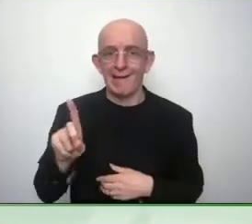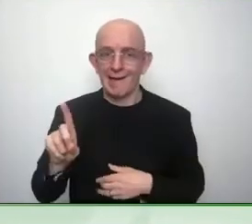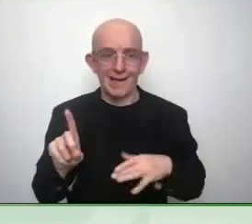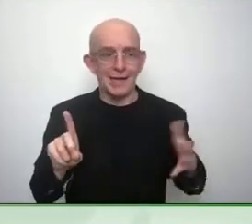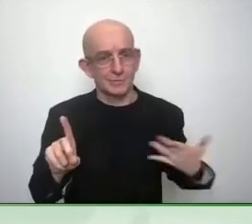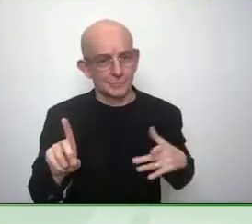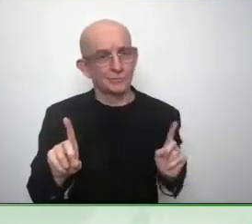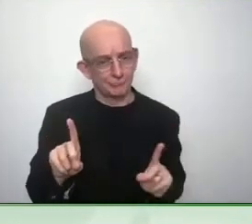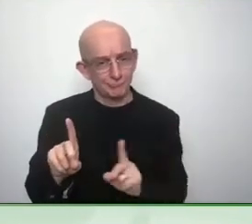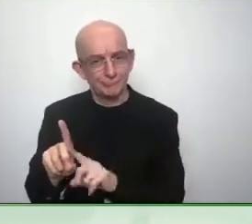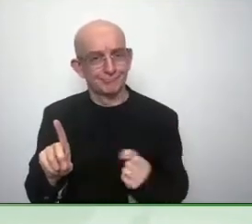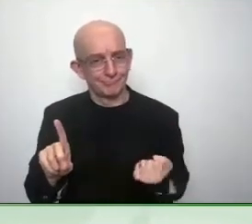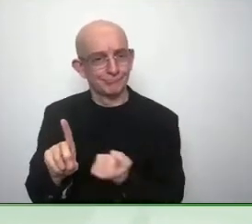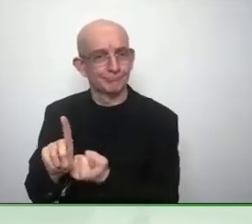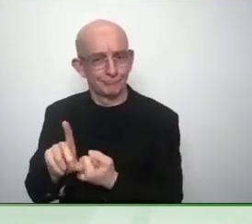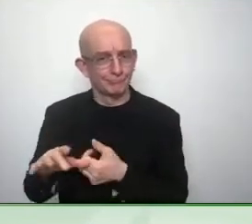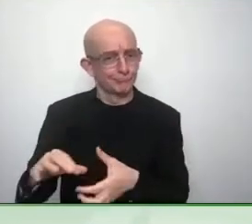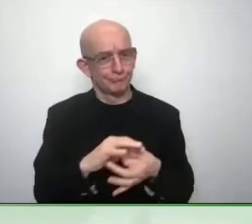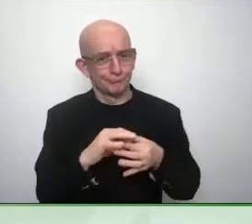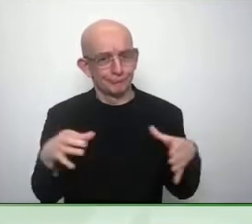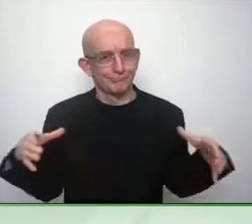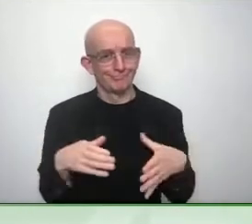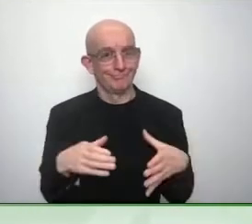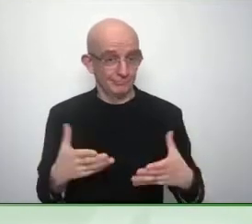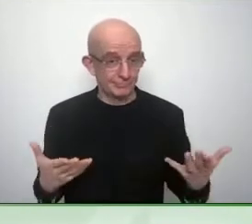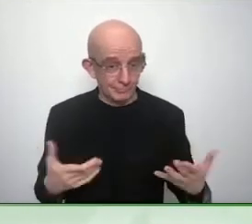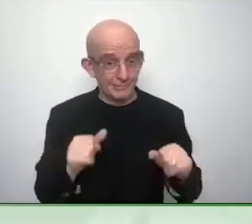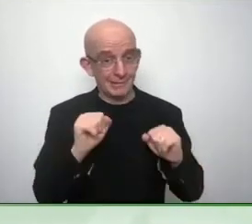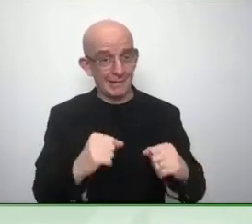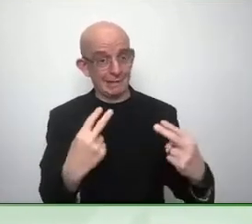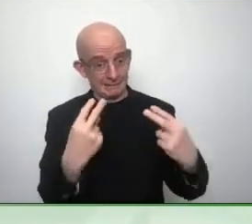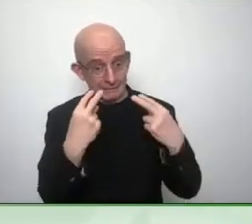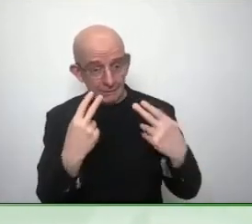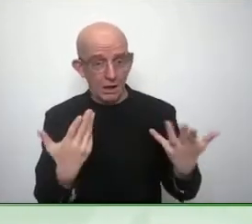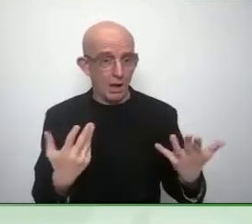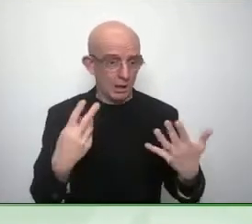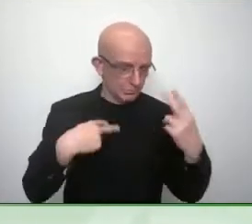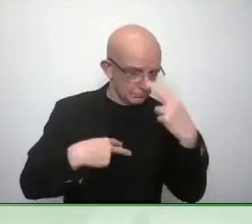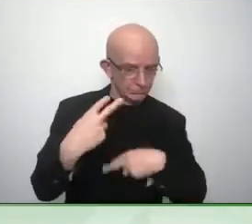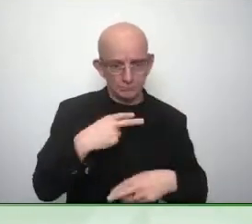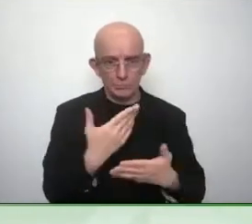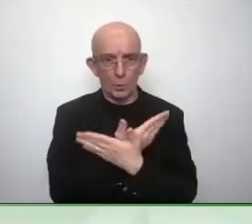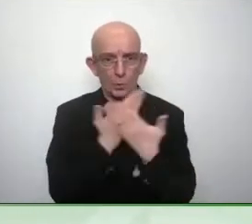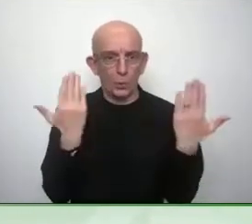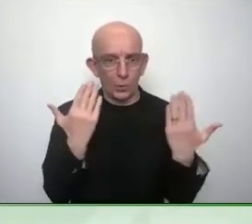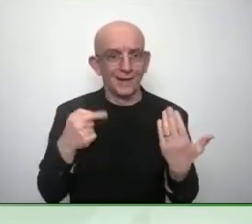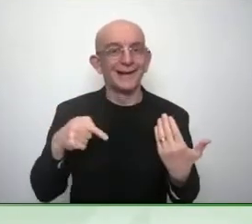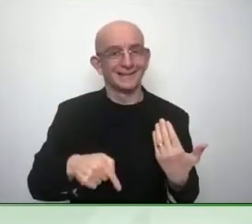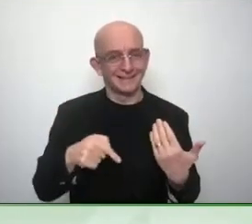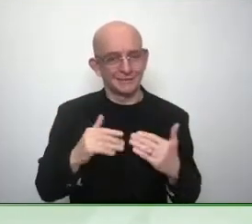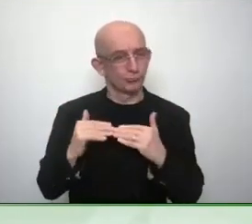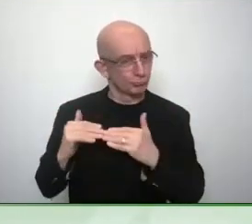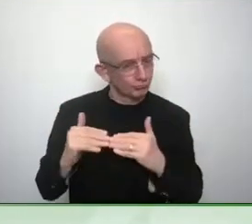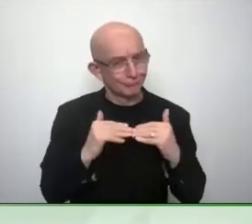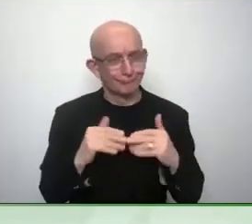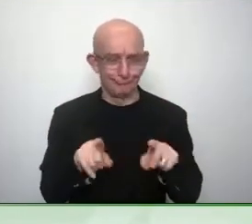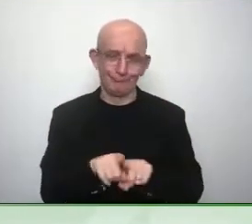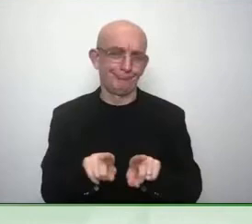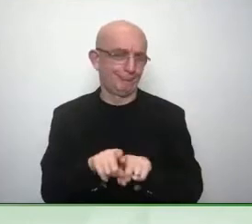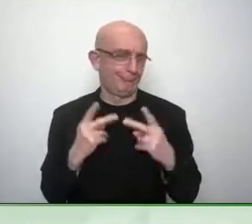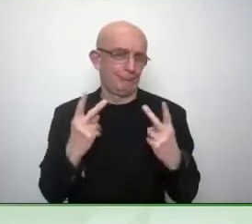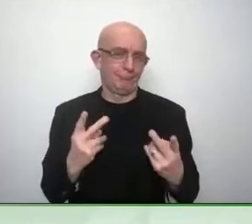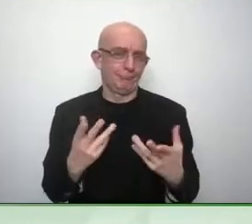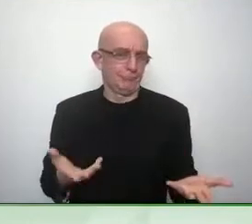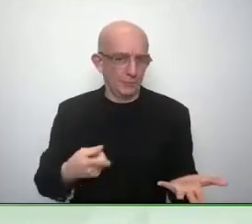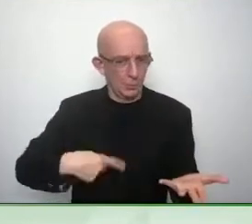of unstoppable unignorable force for change I want to ask you a little bit about the issue of pride